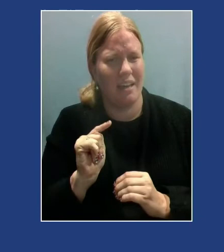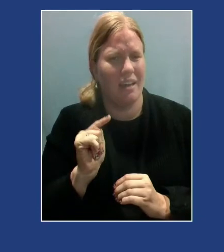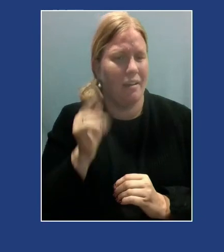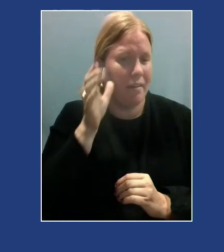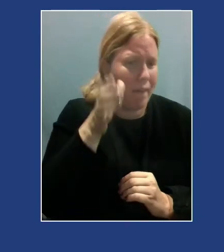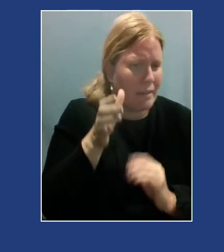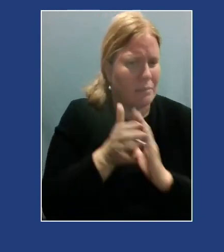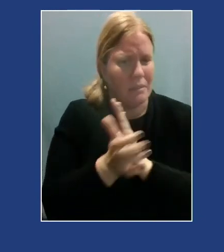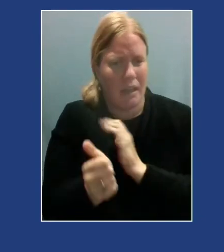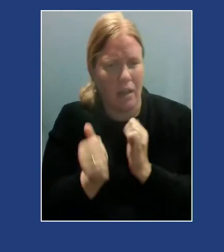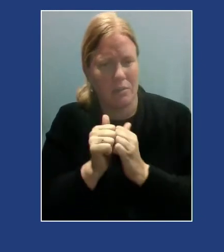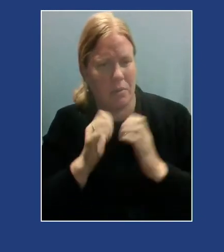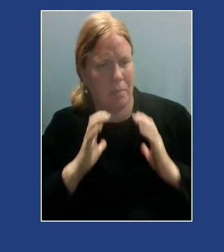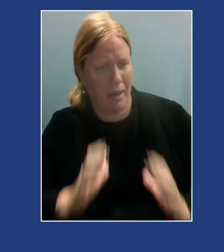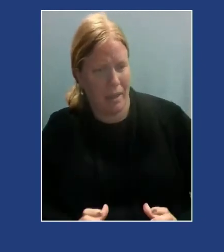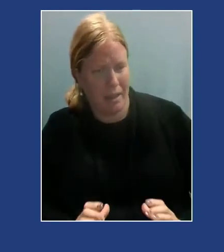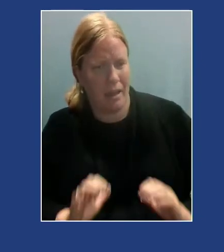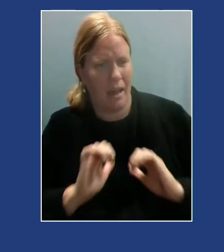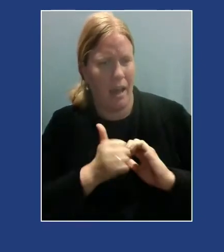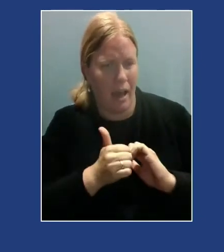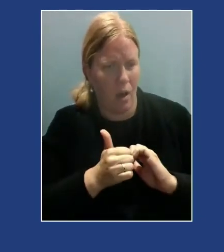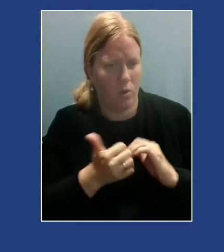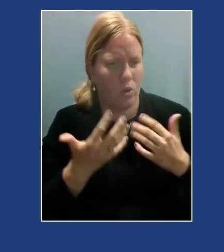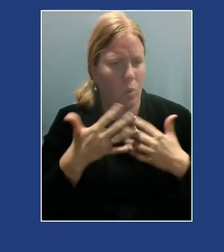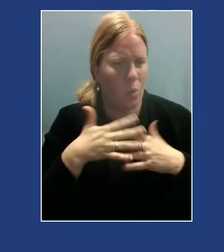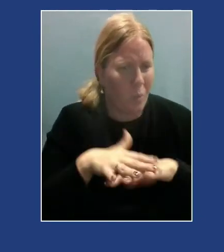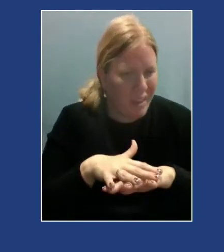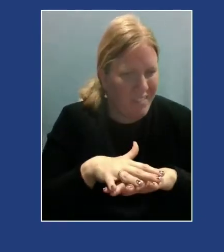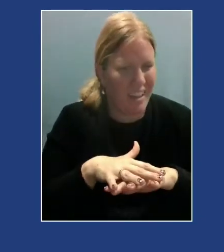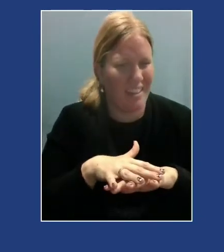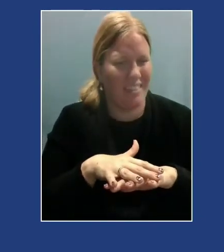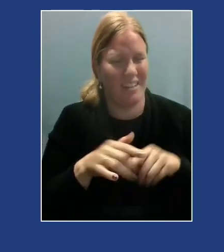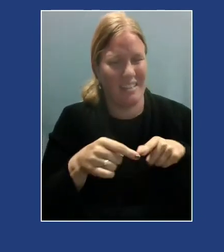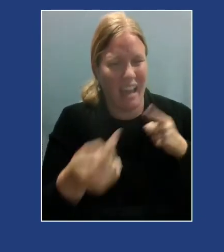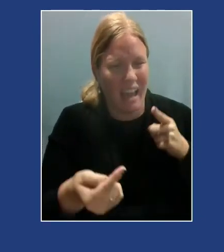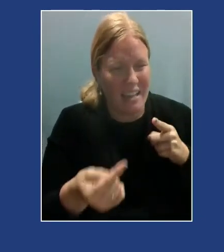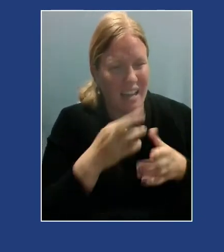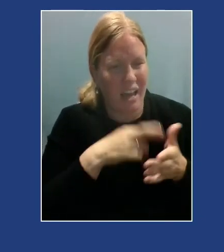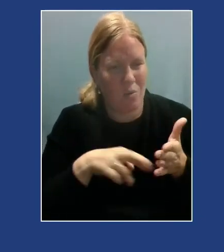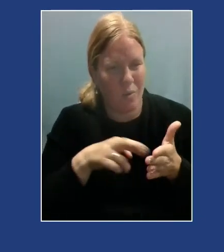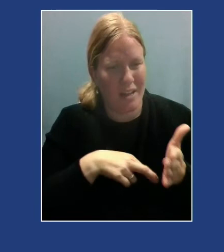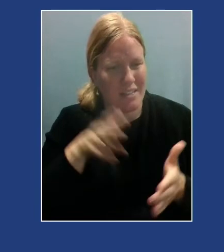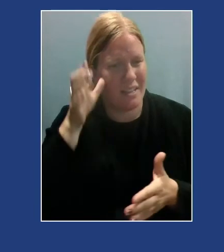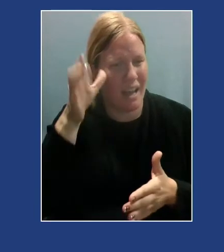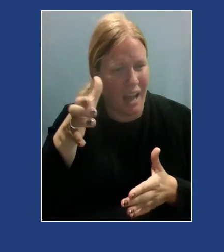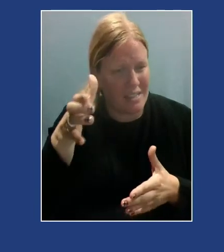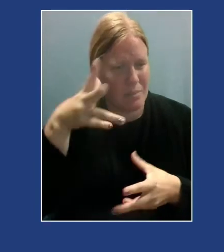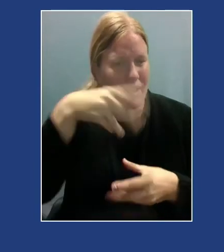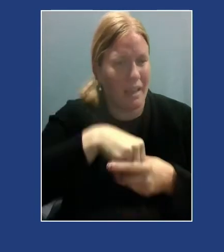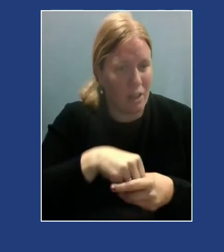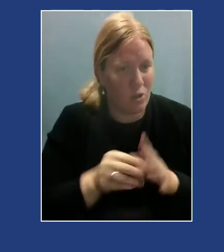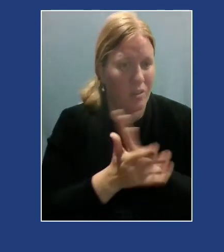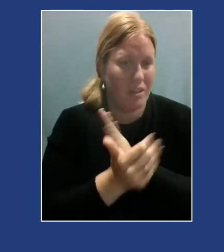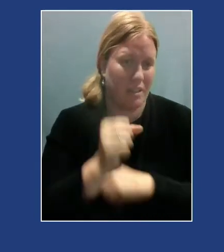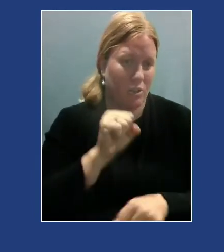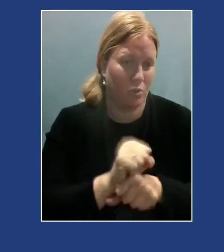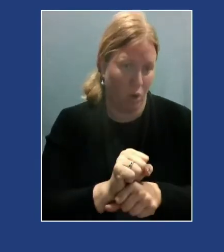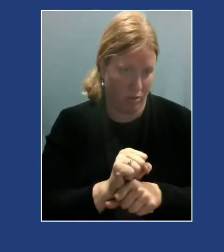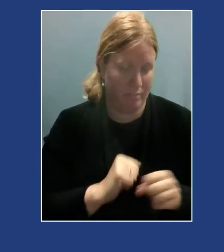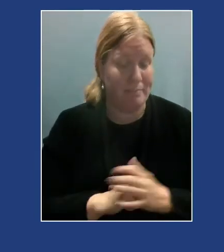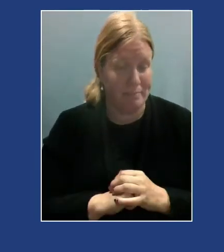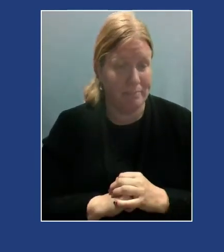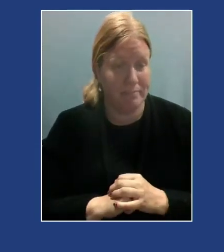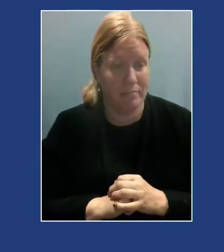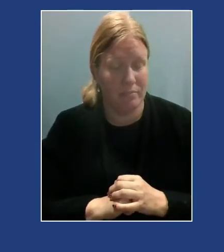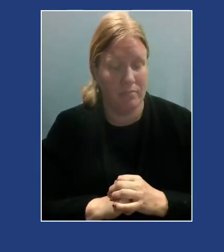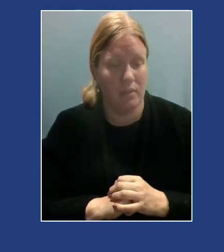weave in some of these anti-racist liberation focused concepts in the skills work. When we're talking